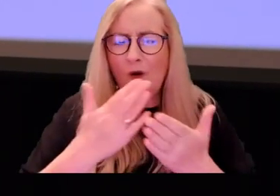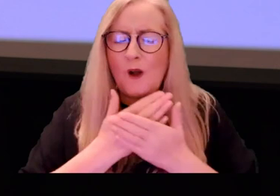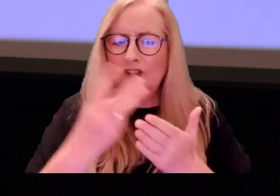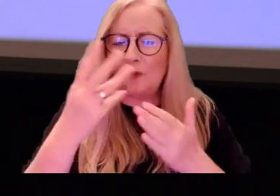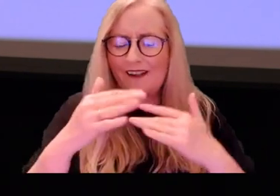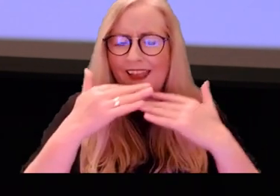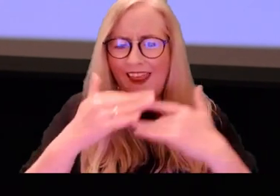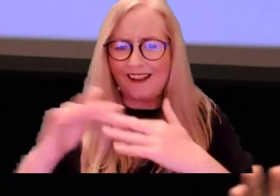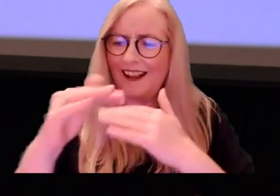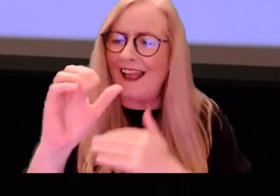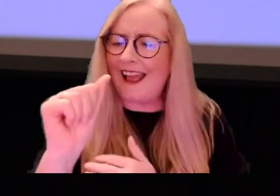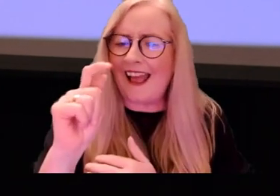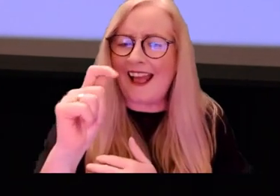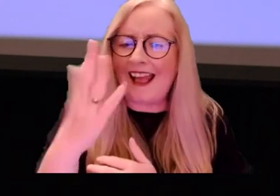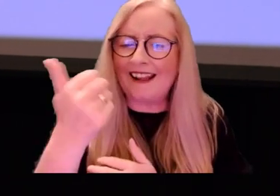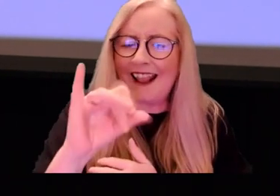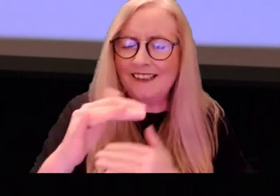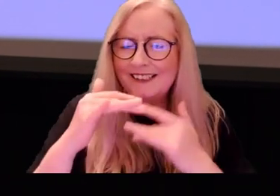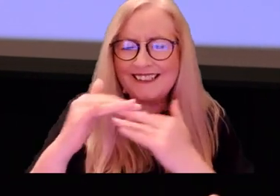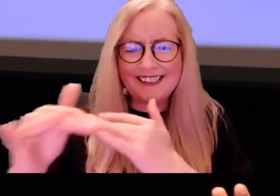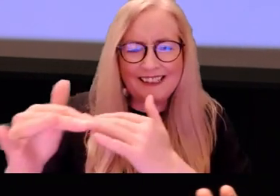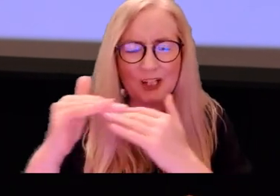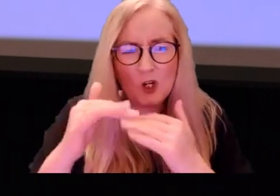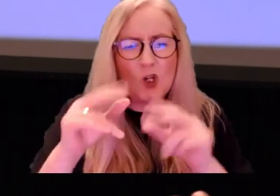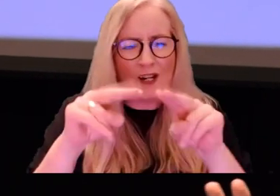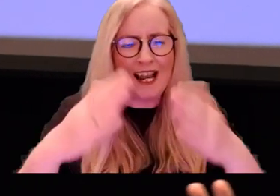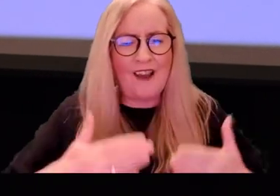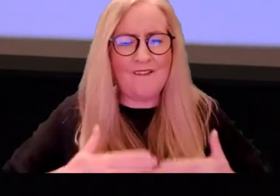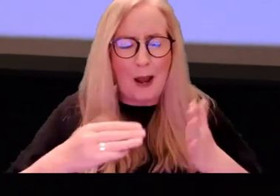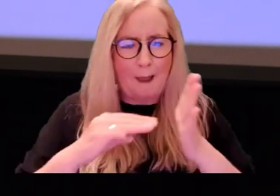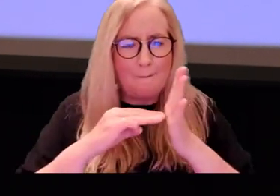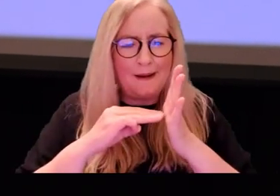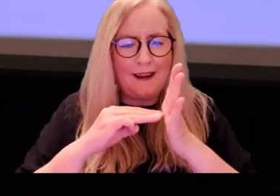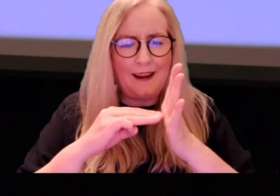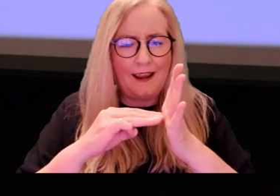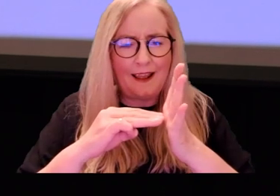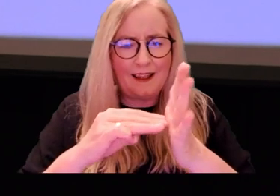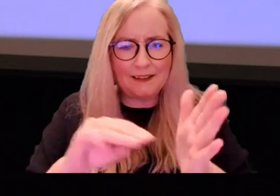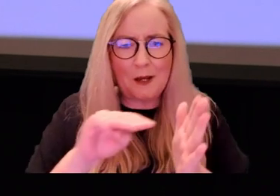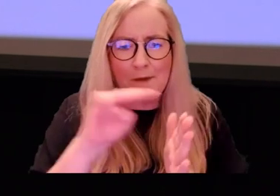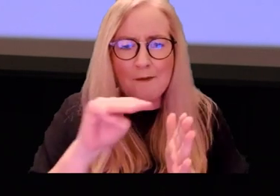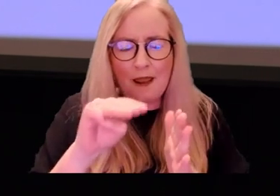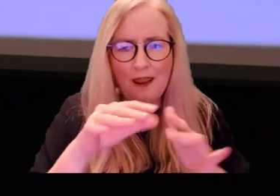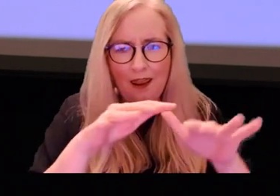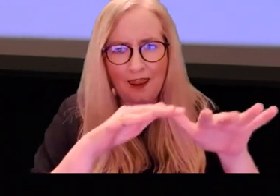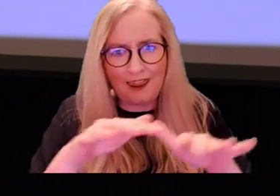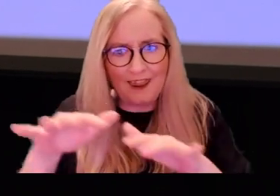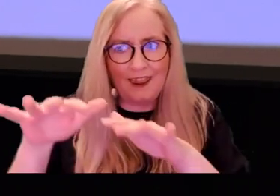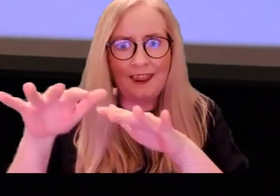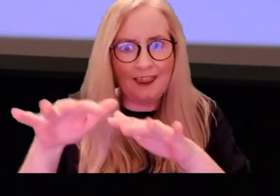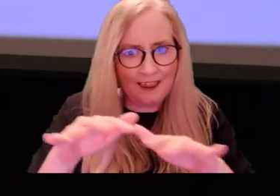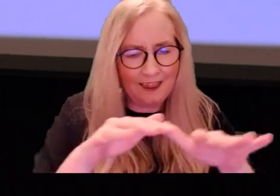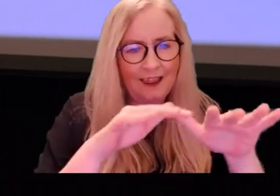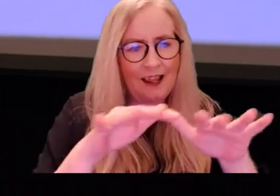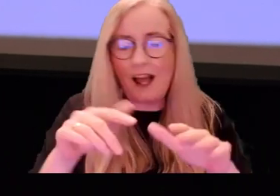seashores and watch that Atlantic sea and you like me you can feel those millions of people that were washed on that sea